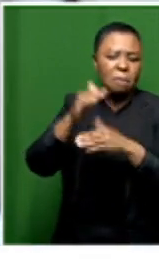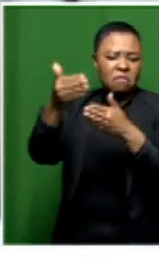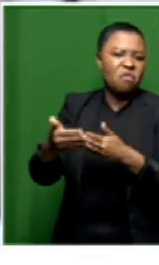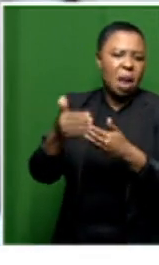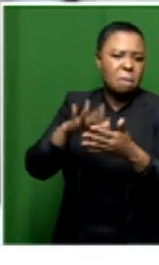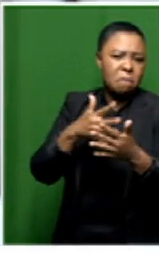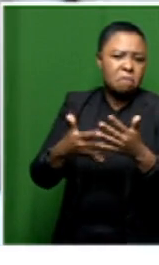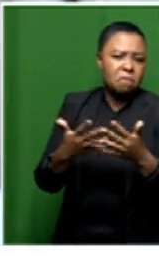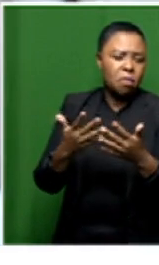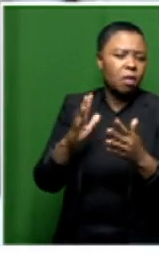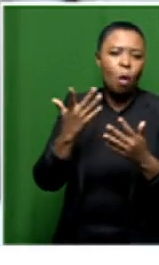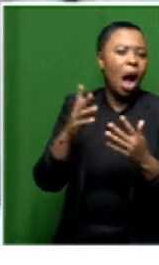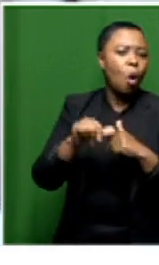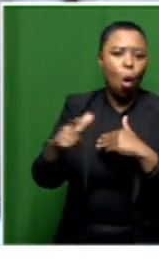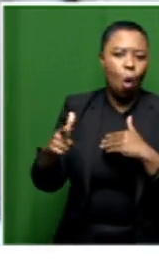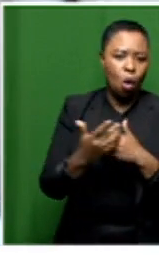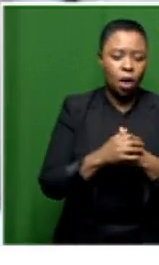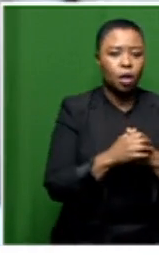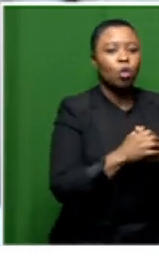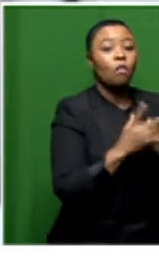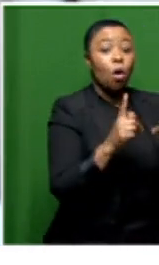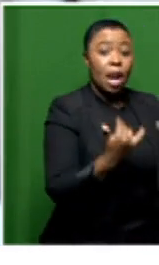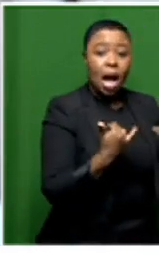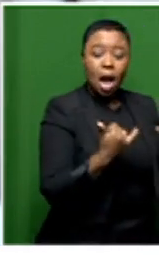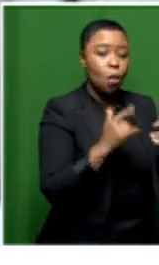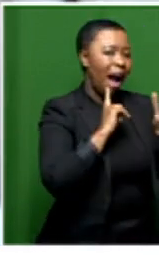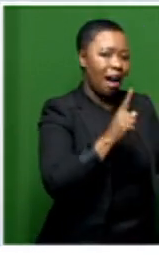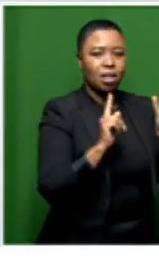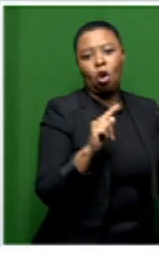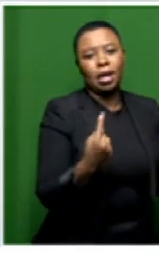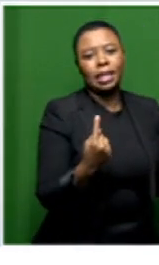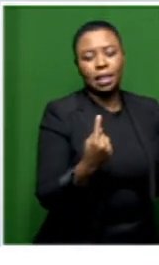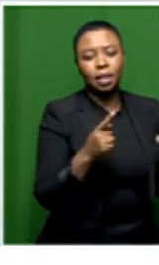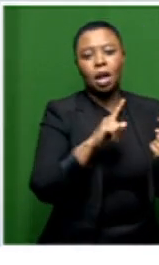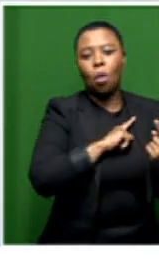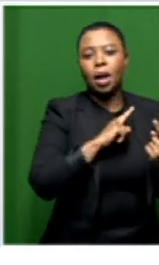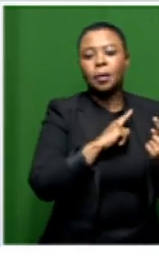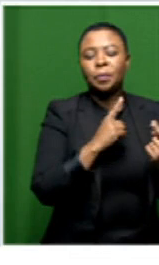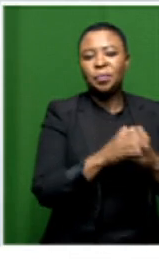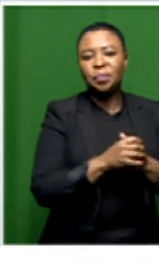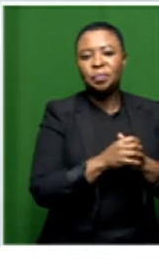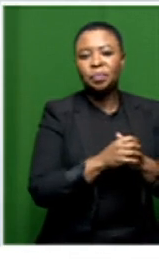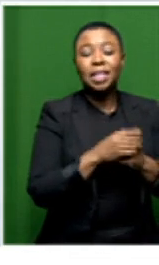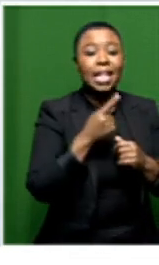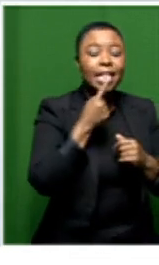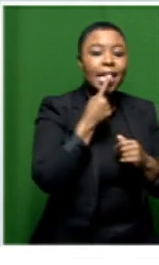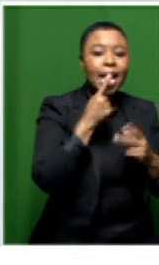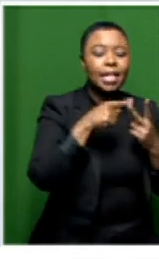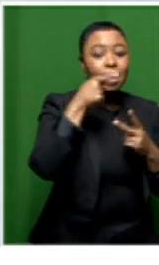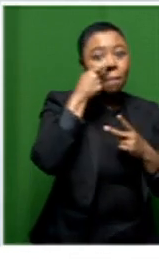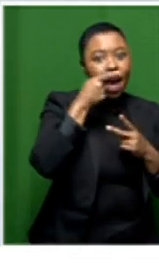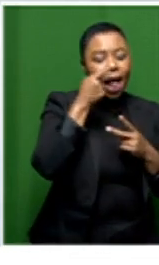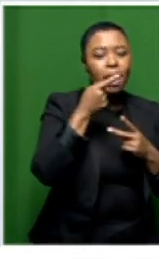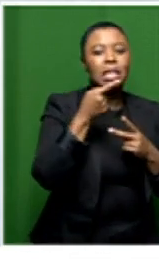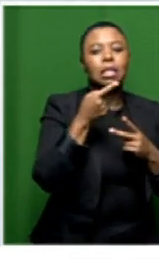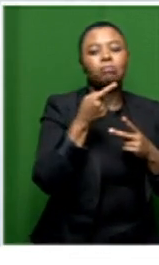that's also a question that that we cannot answer yet and in some instances people it seems as if the the the taste and the